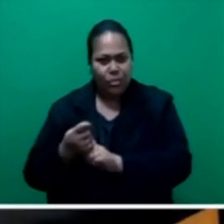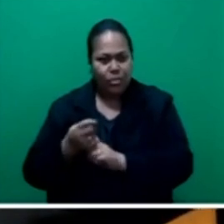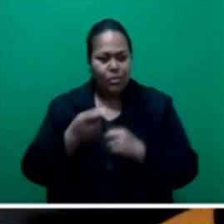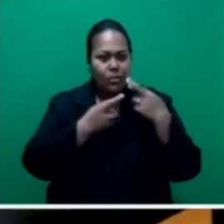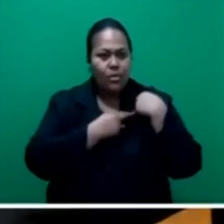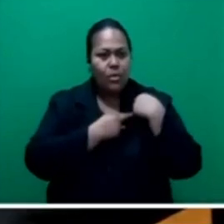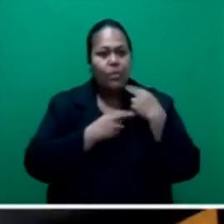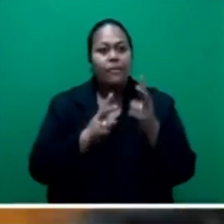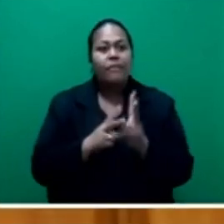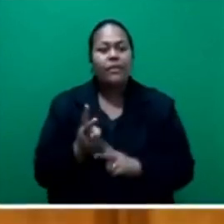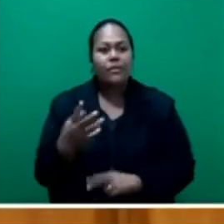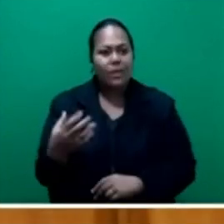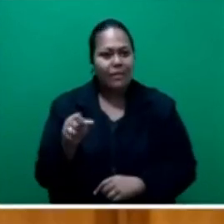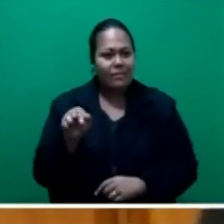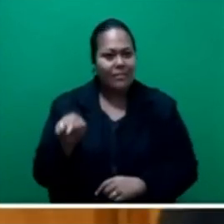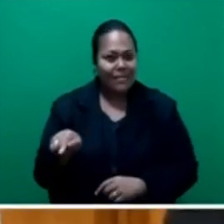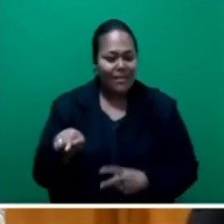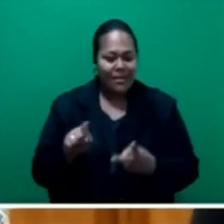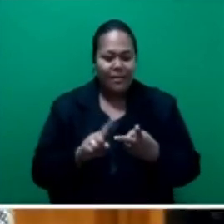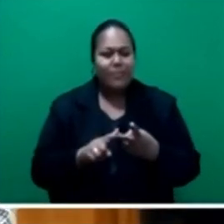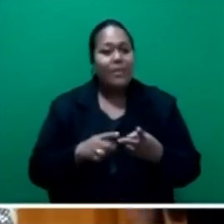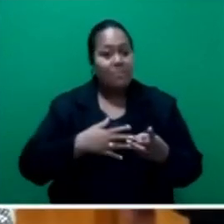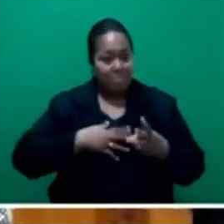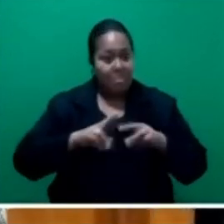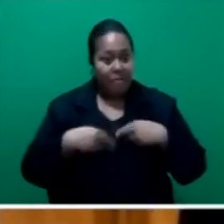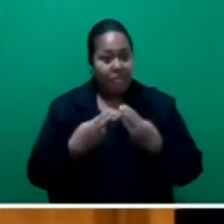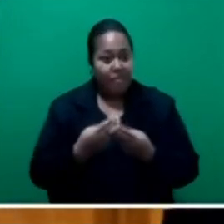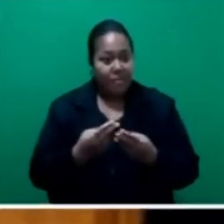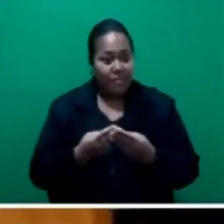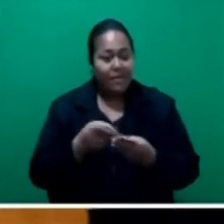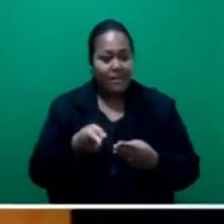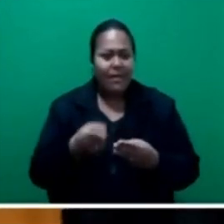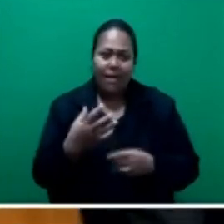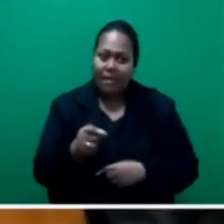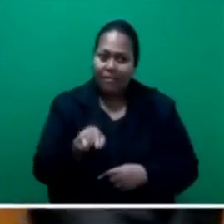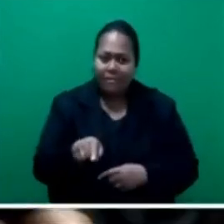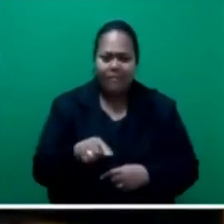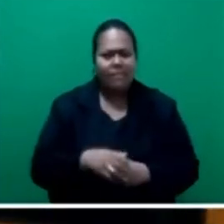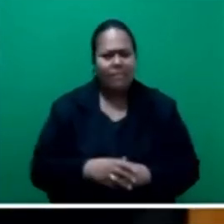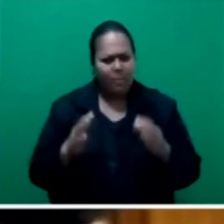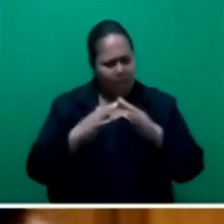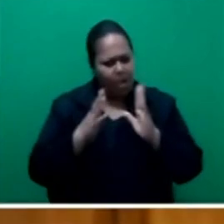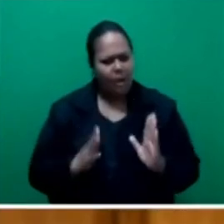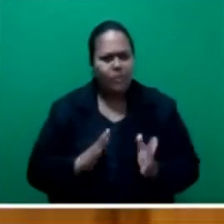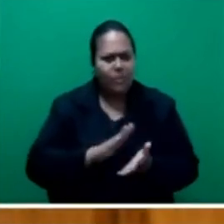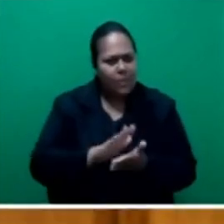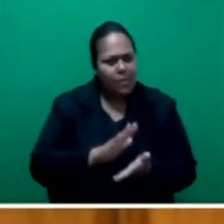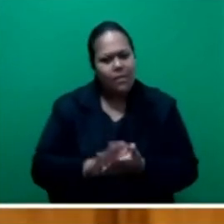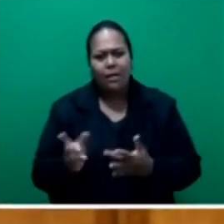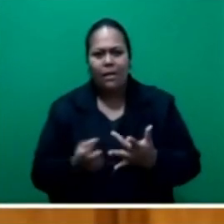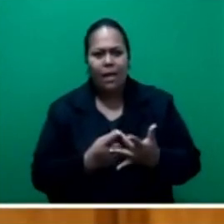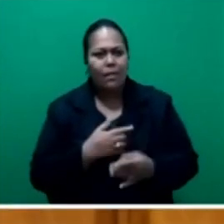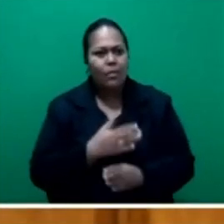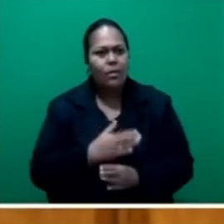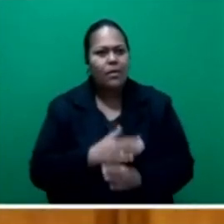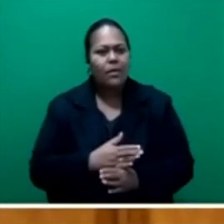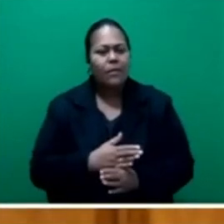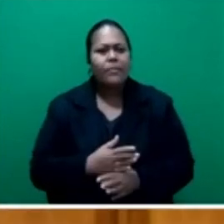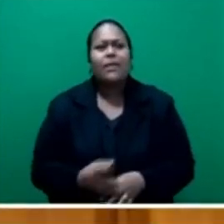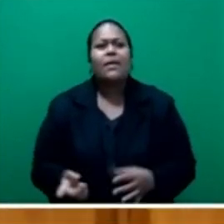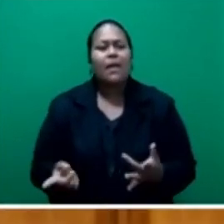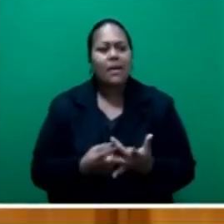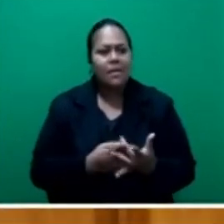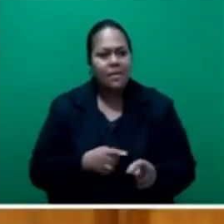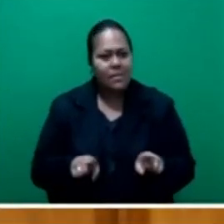as well as cater to my family and household needs. Like any other entity, managing a household involves